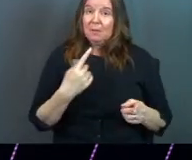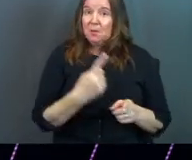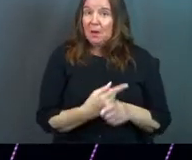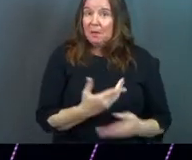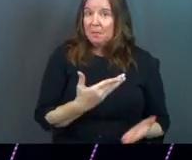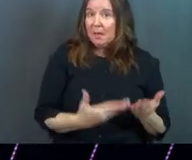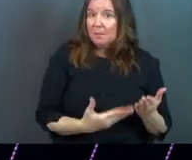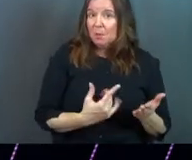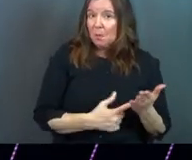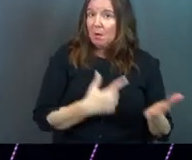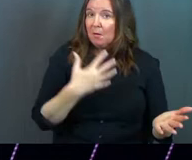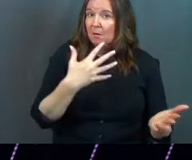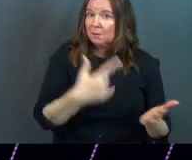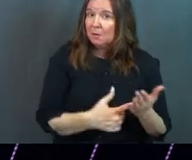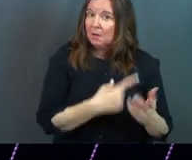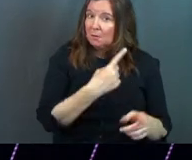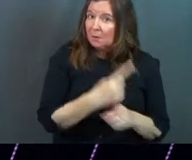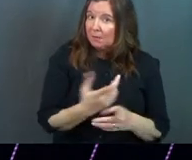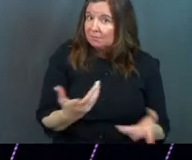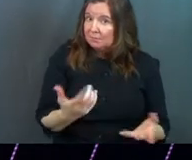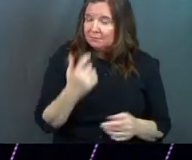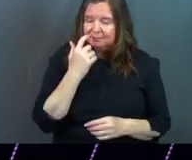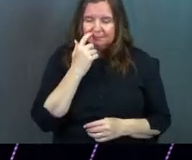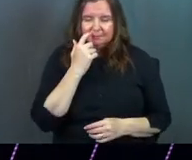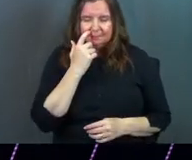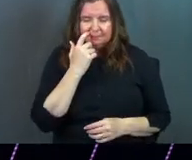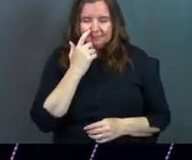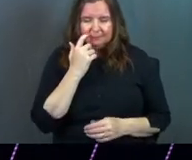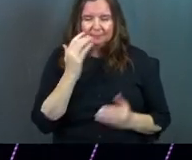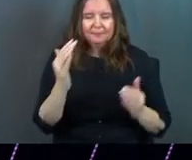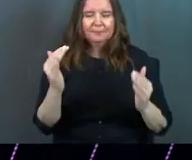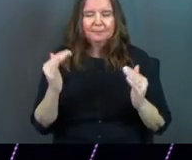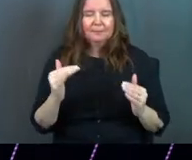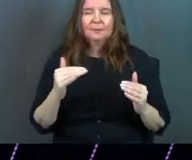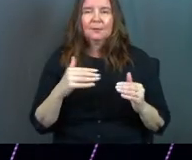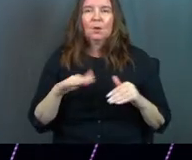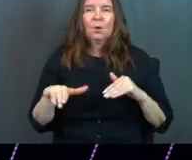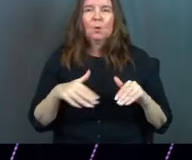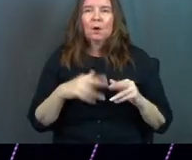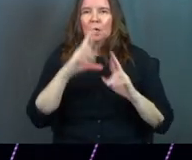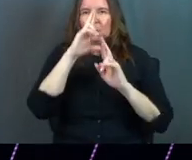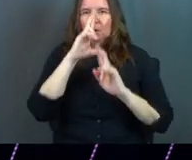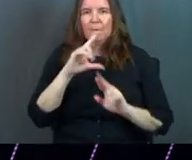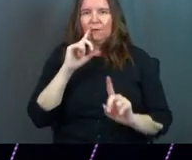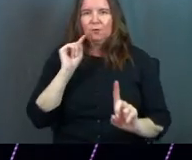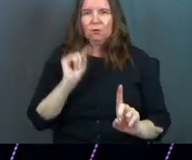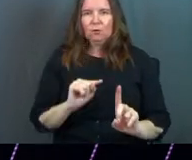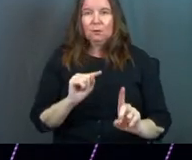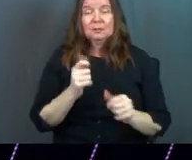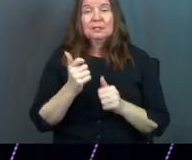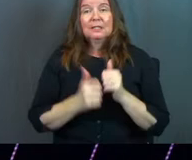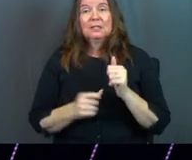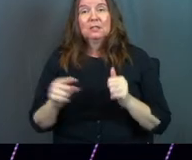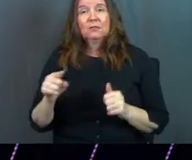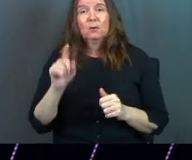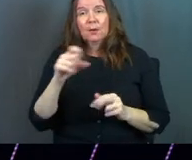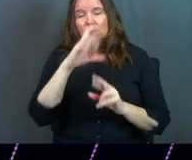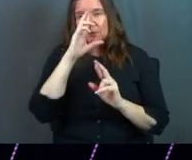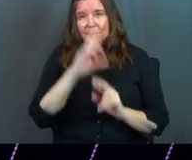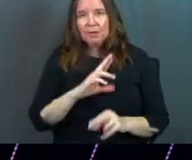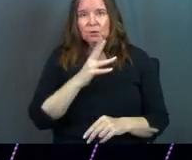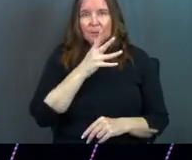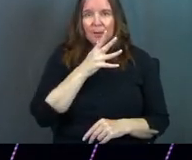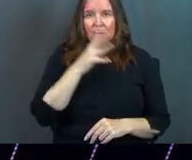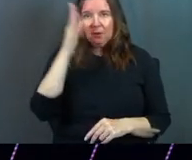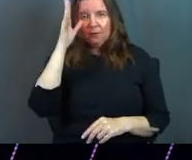be right every once in a while. Next, walk in respect toward her. Leviticus 19.3. Each of you must respect your